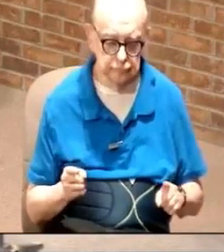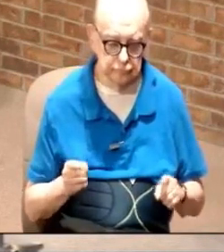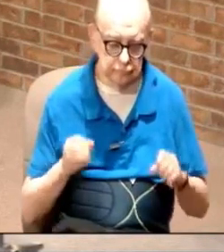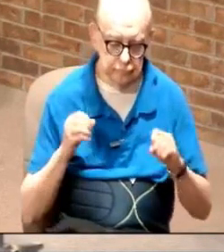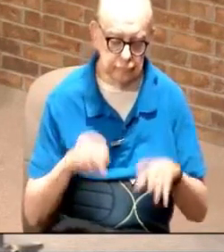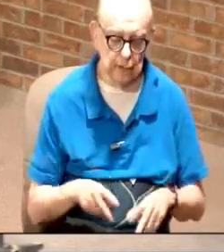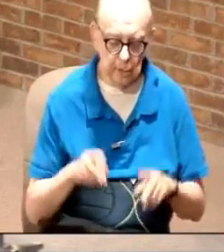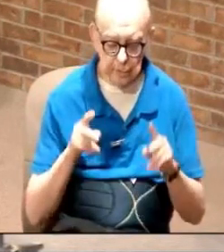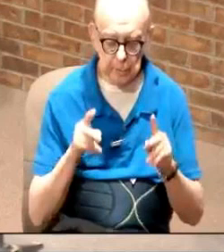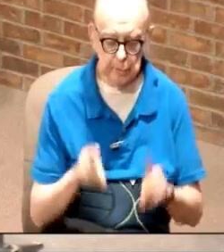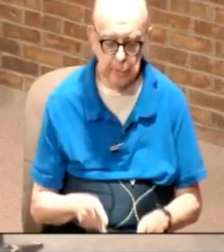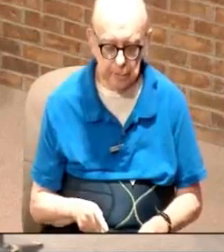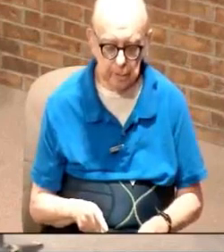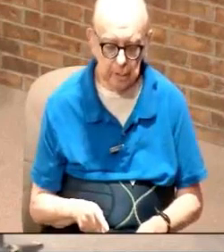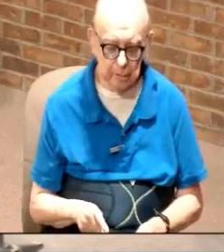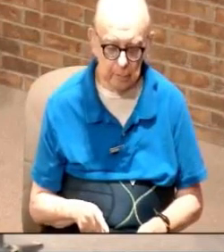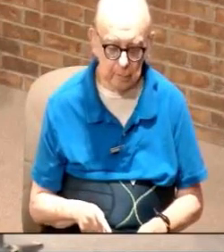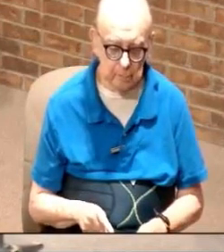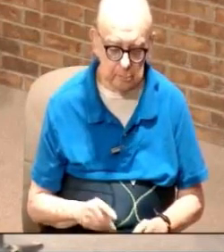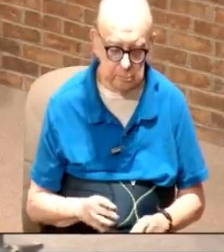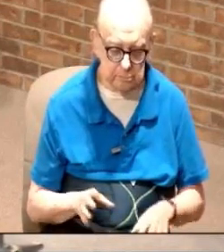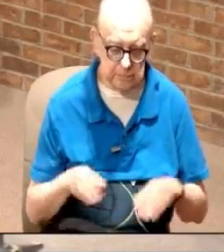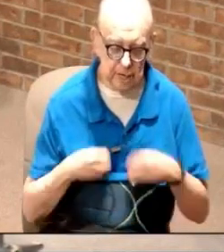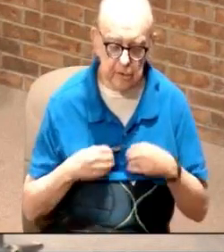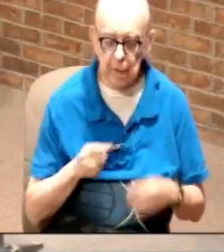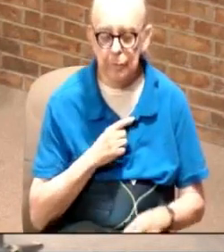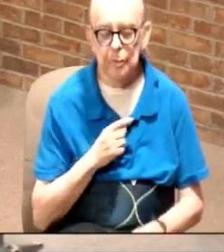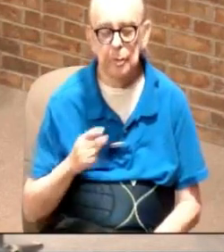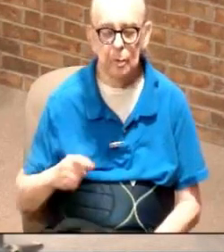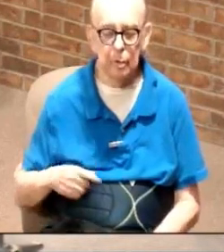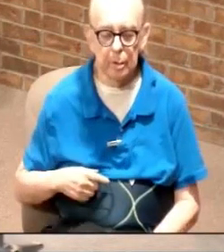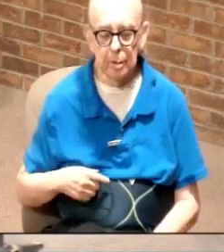lost person comes to know the Lord.